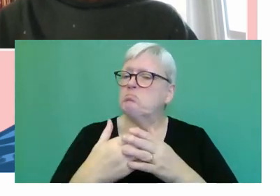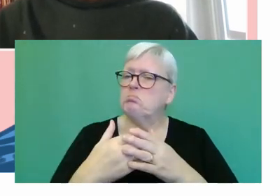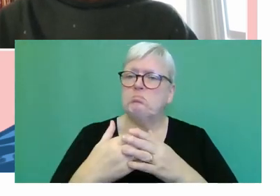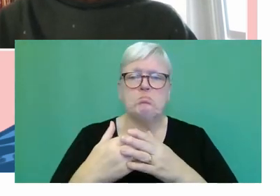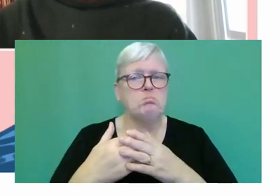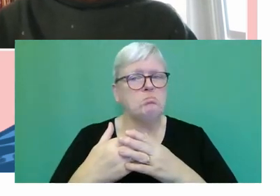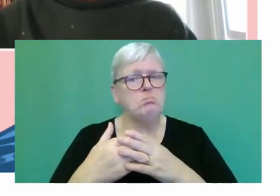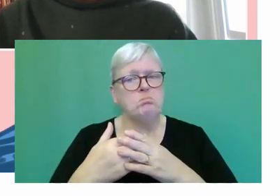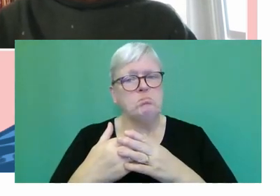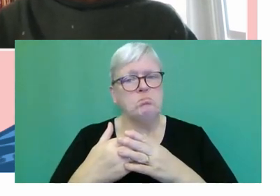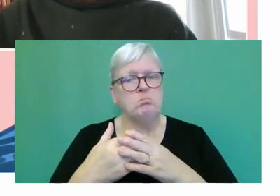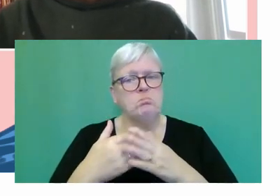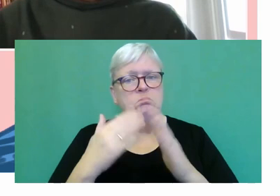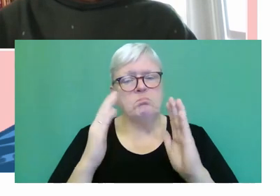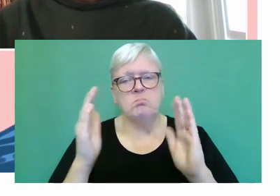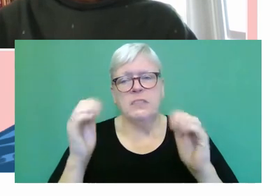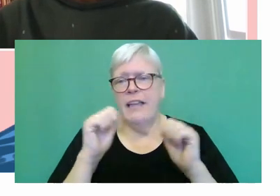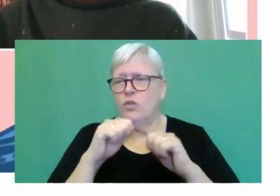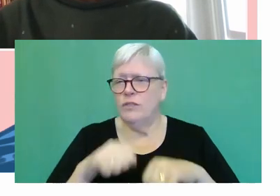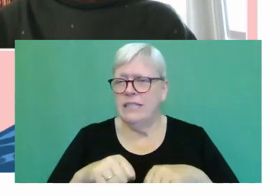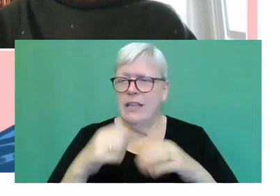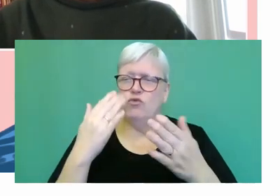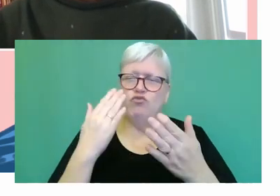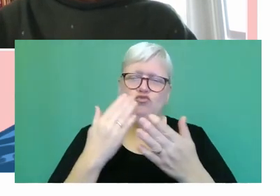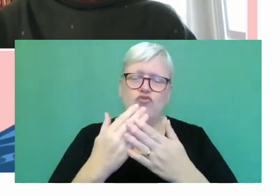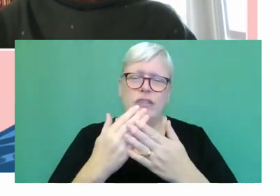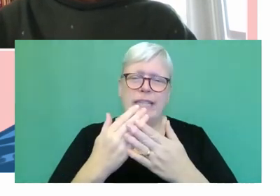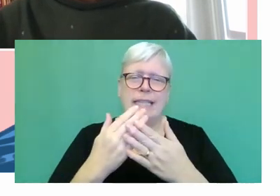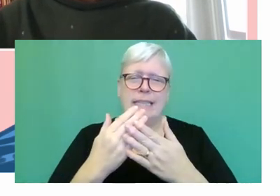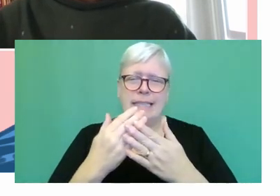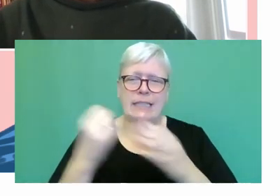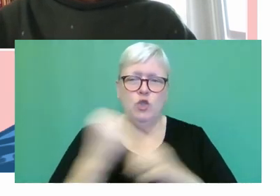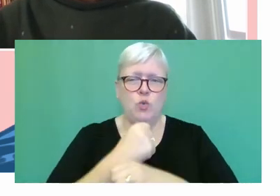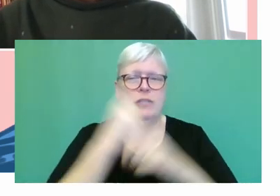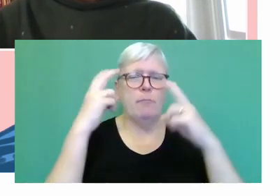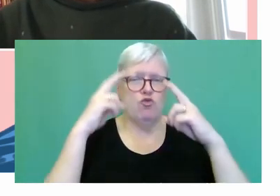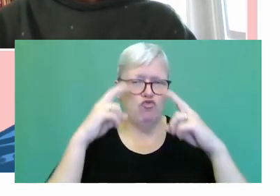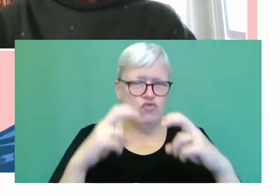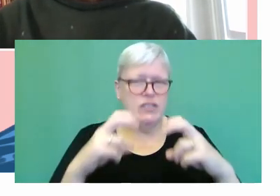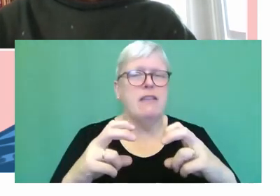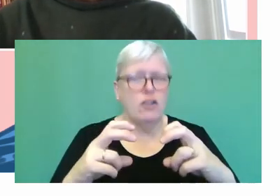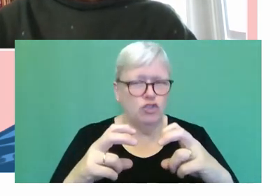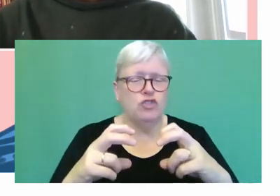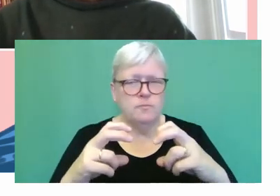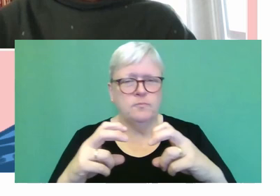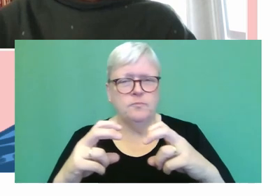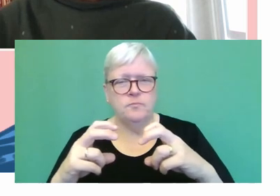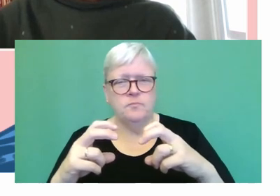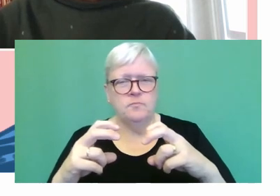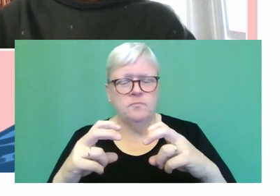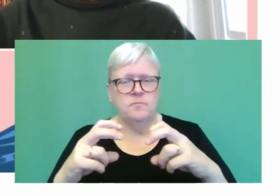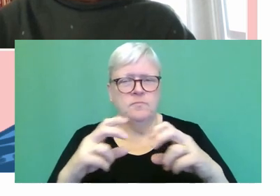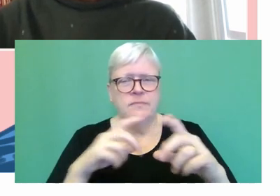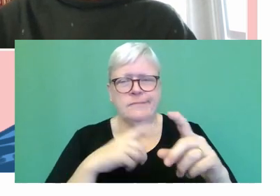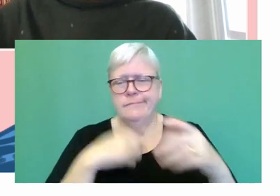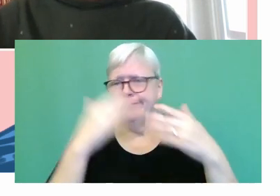I'd have to sort of sit down and really do some research and analysis to answer that